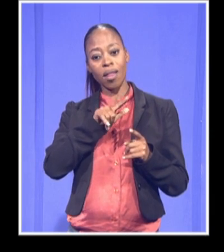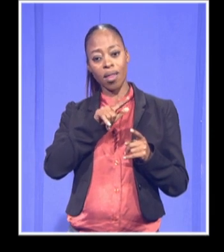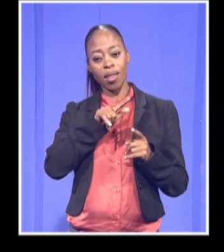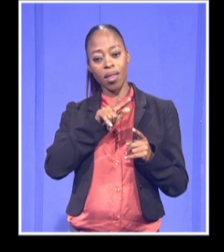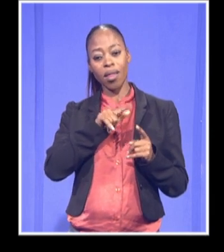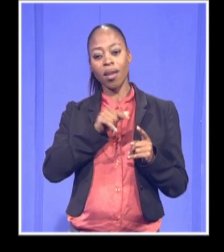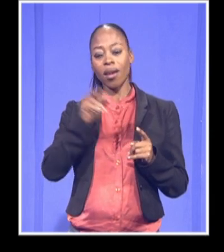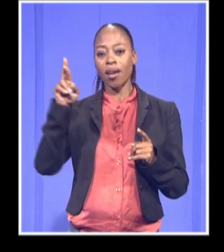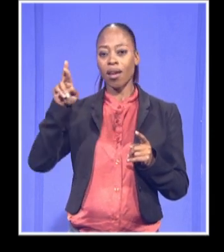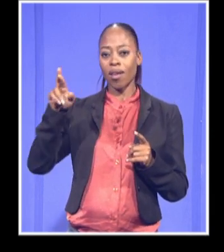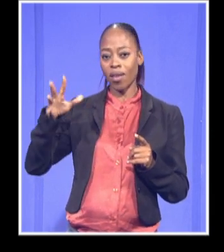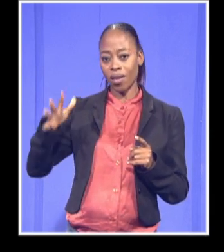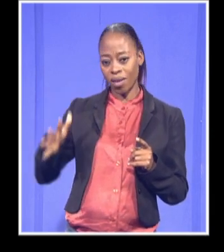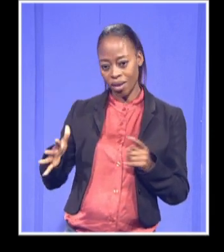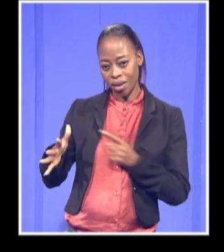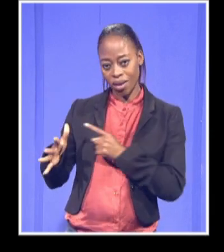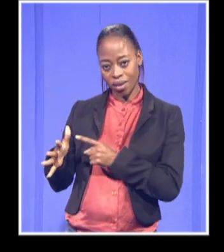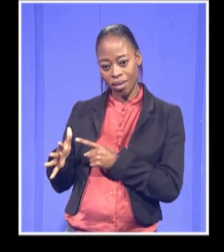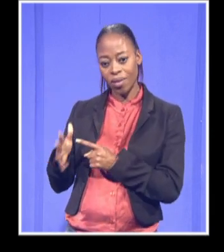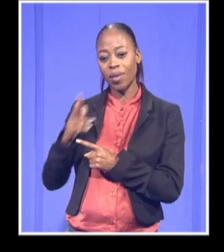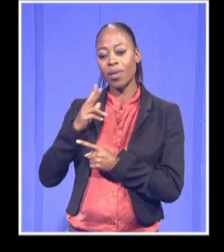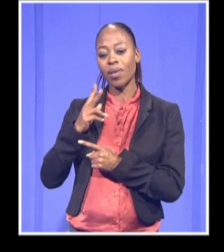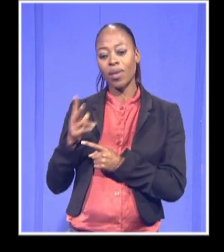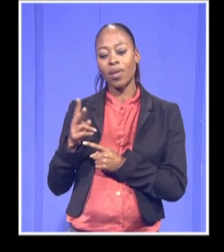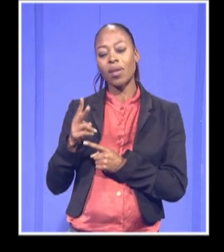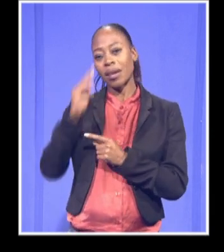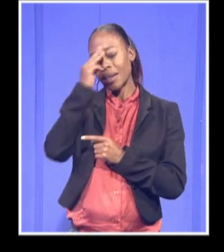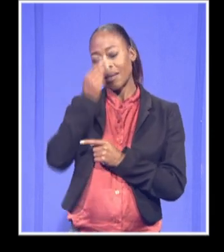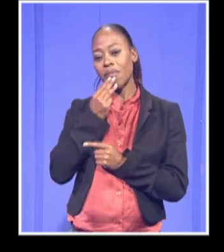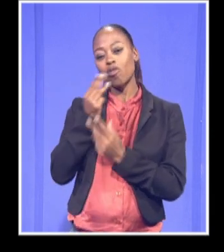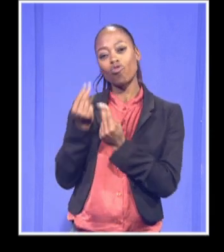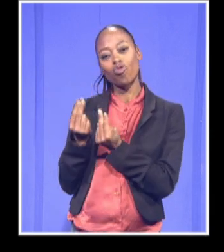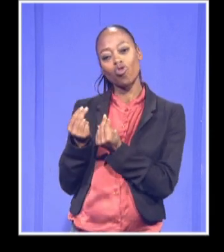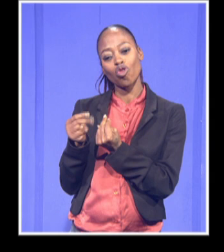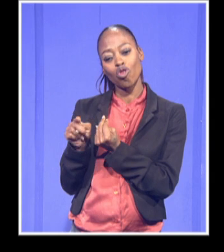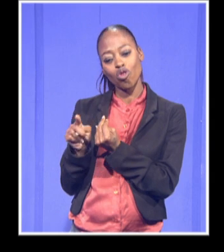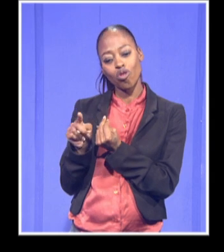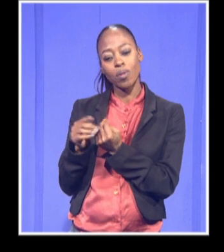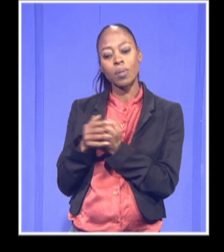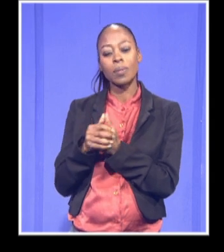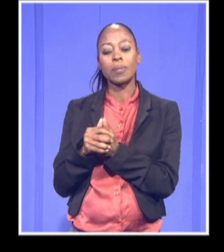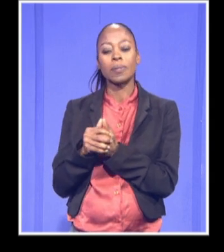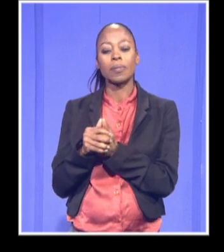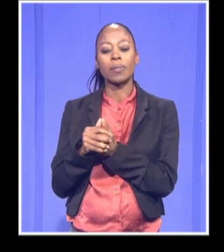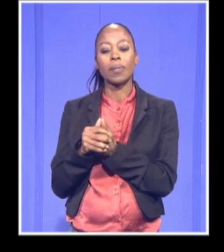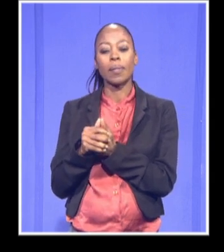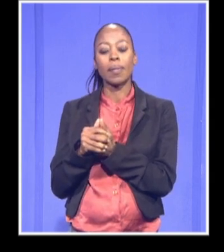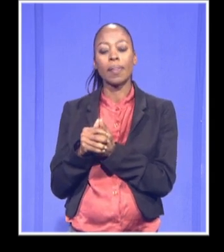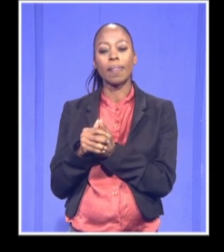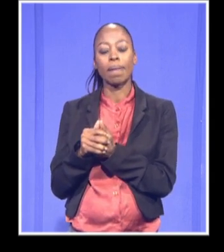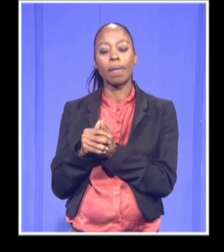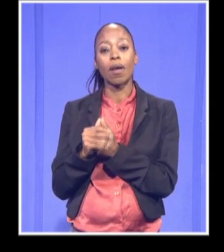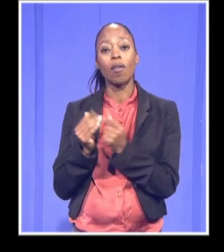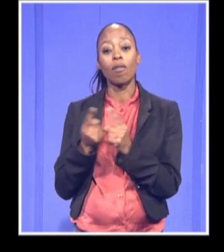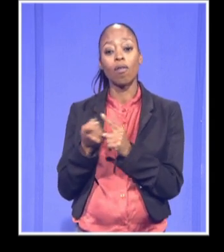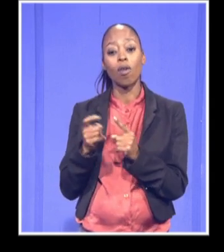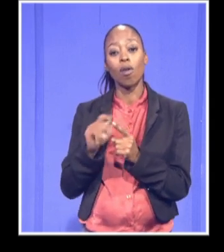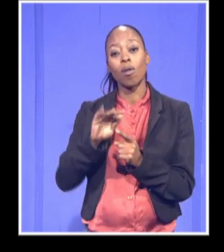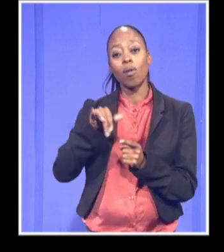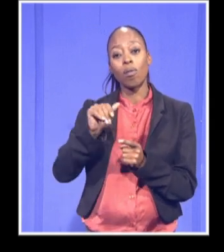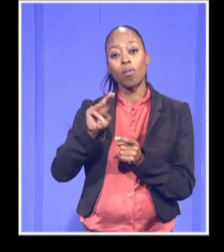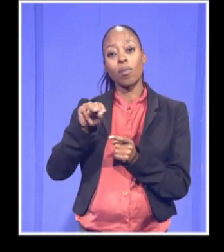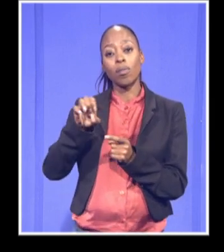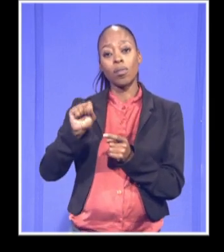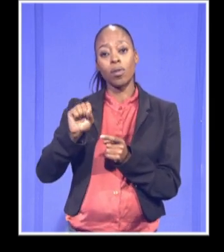then on the right, and the new image here we are seeing is from the James Webb